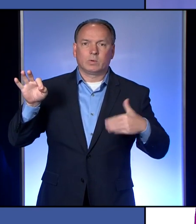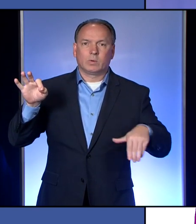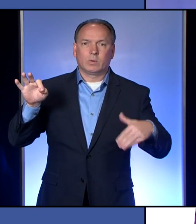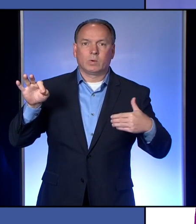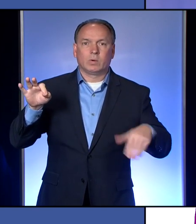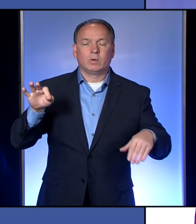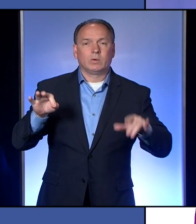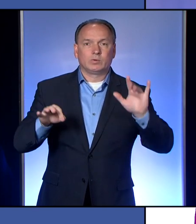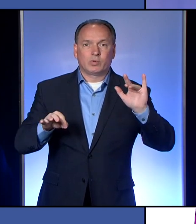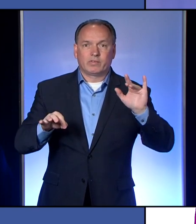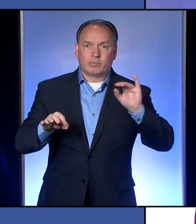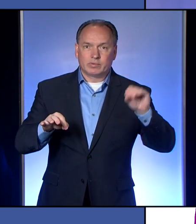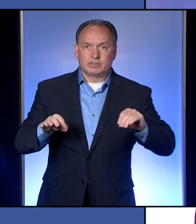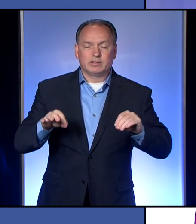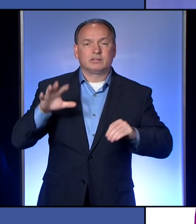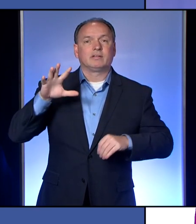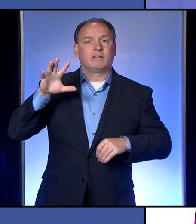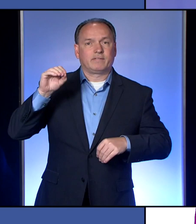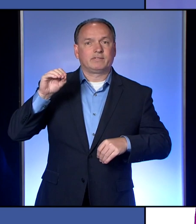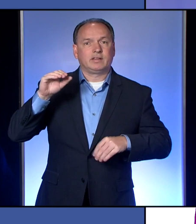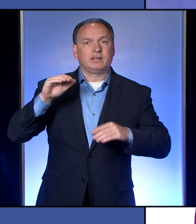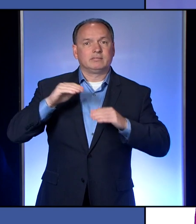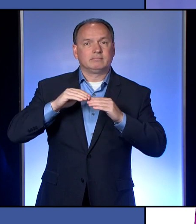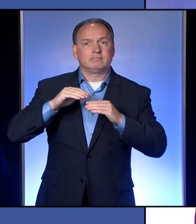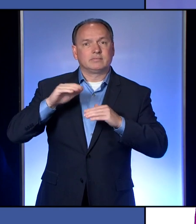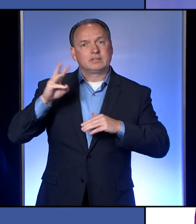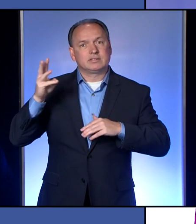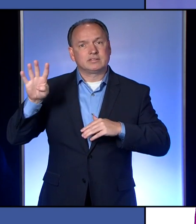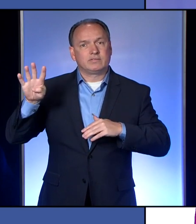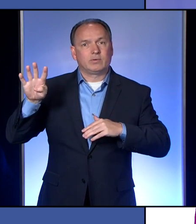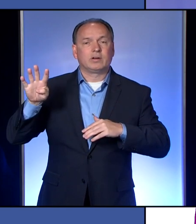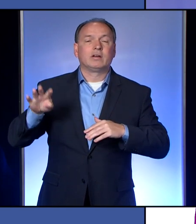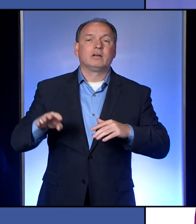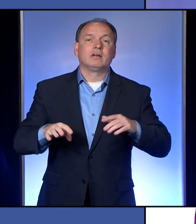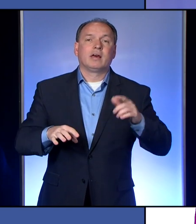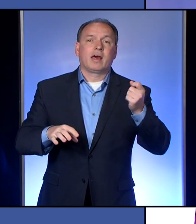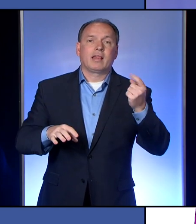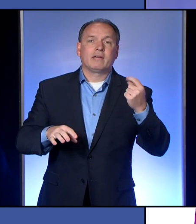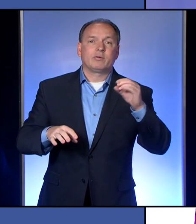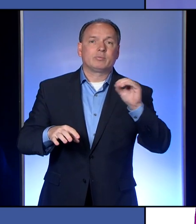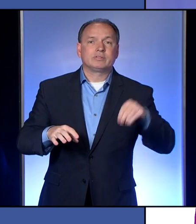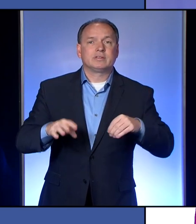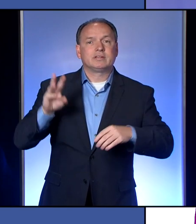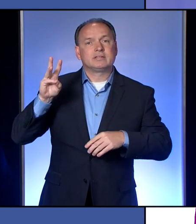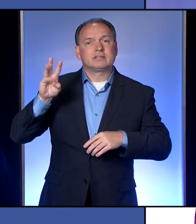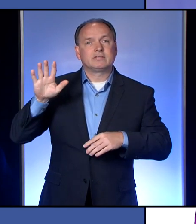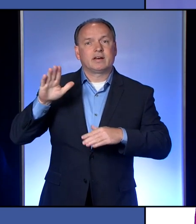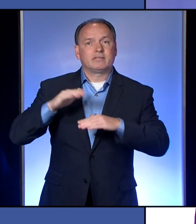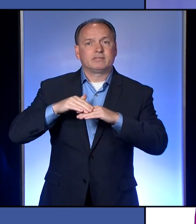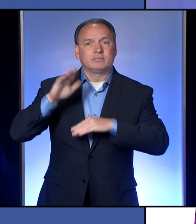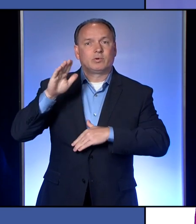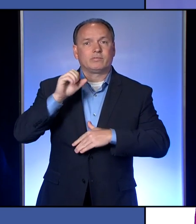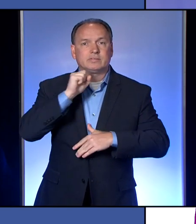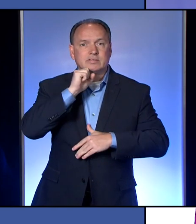25% between 50 and 64, and 11% are ages 65 and above.